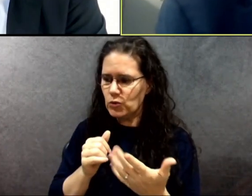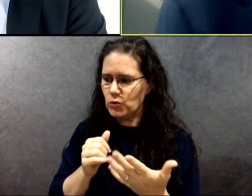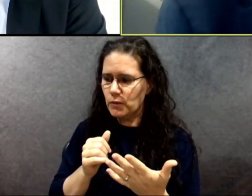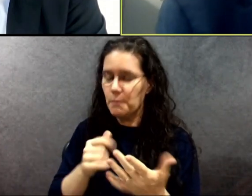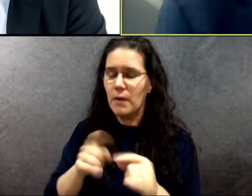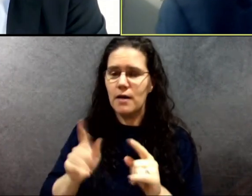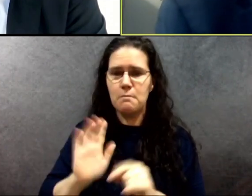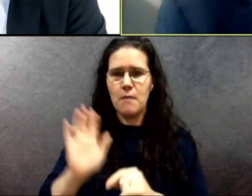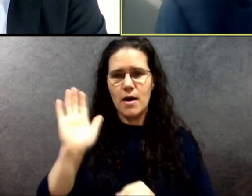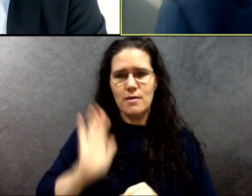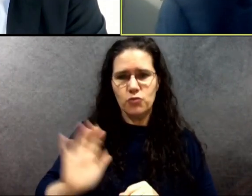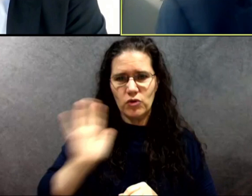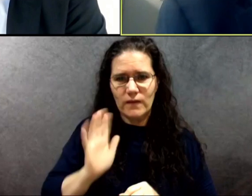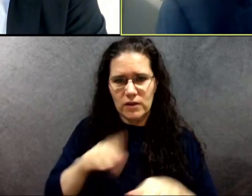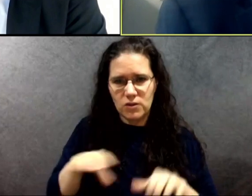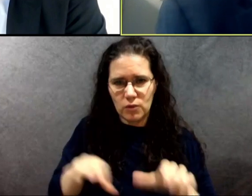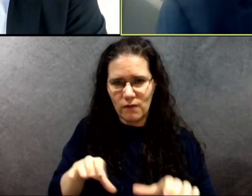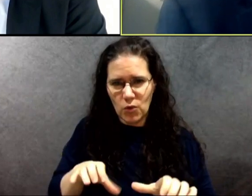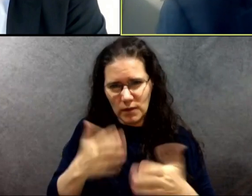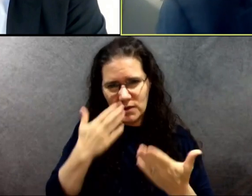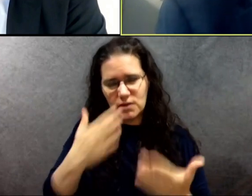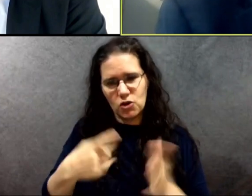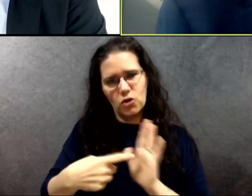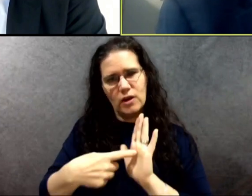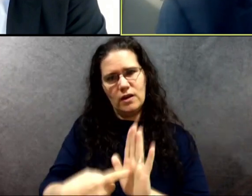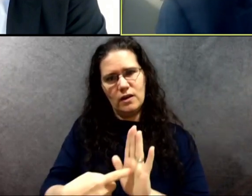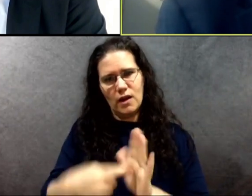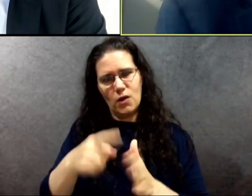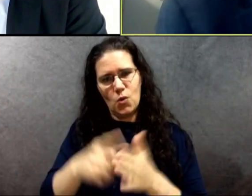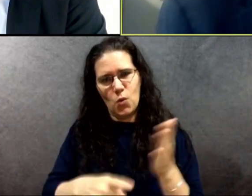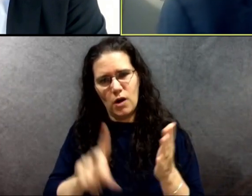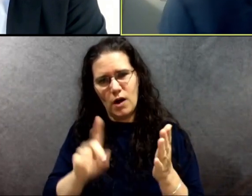performance is a good indicator of what I'm going to be doing